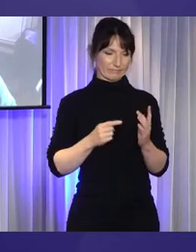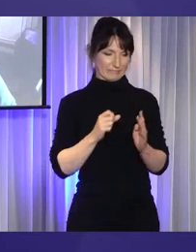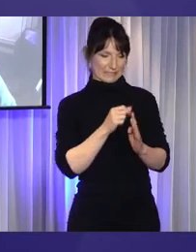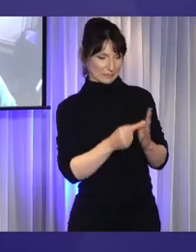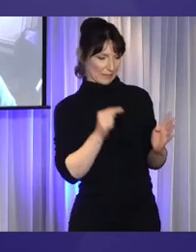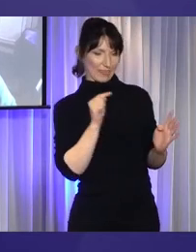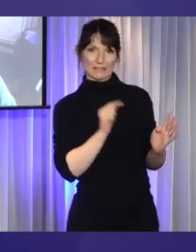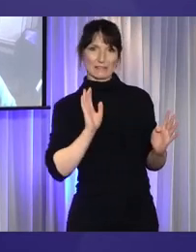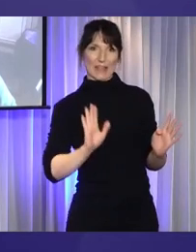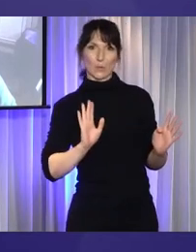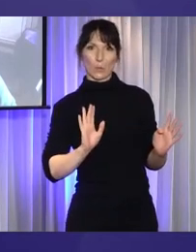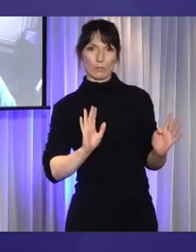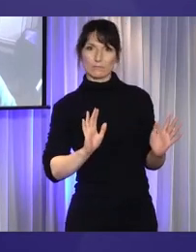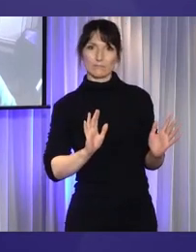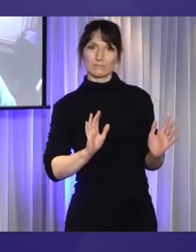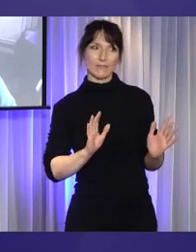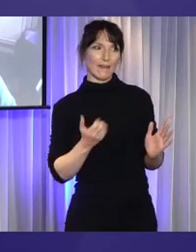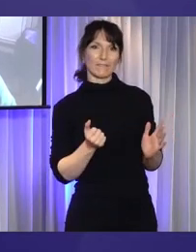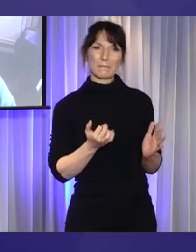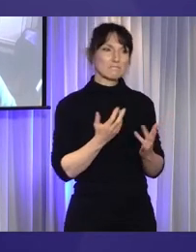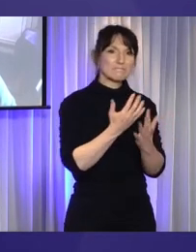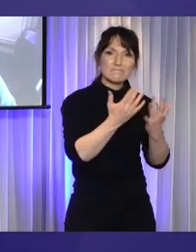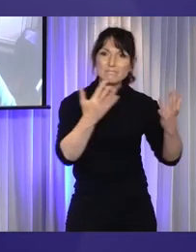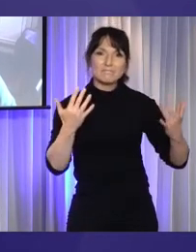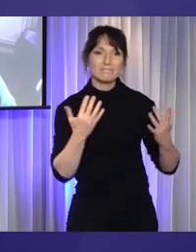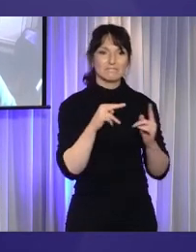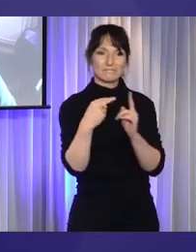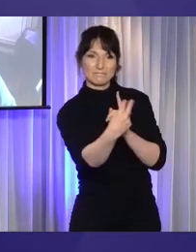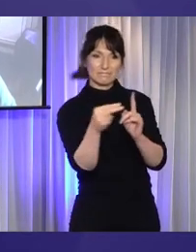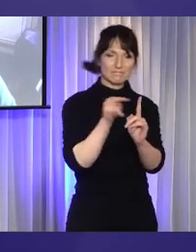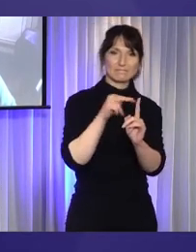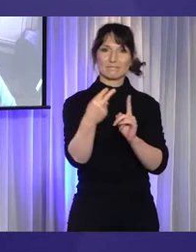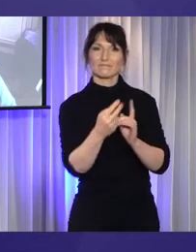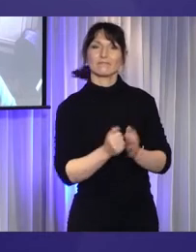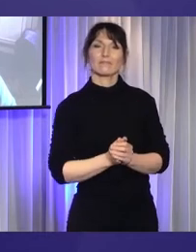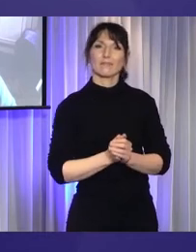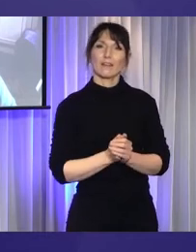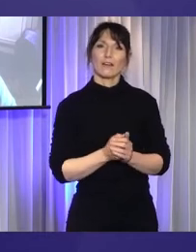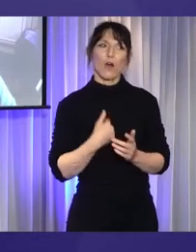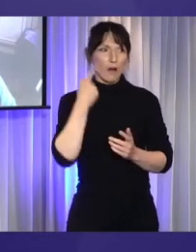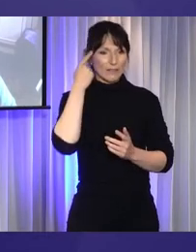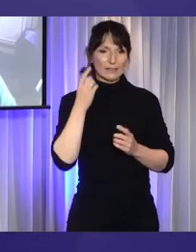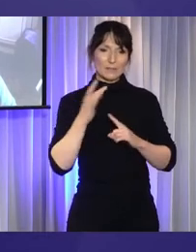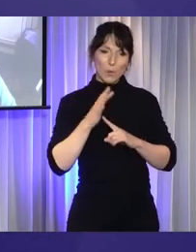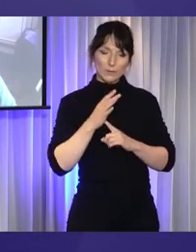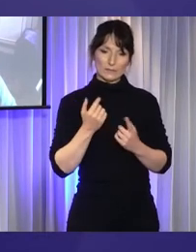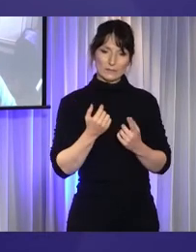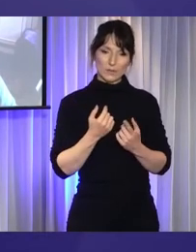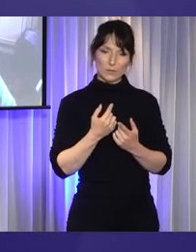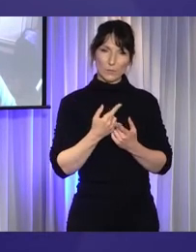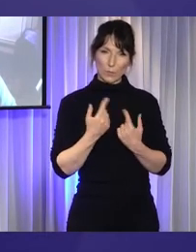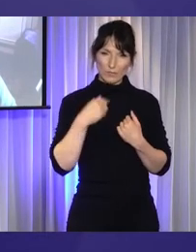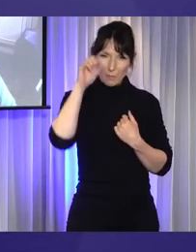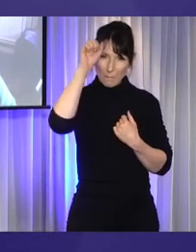disability, our life is shaped by humanity. And I think it's an important message to